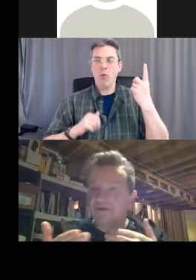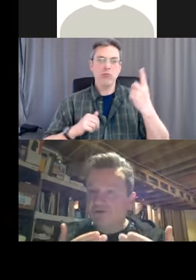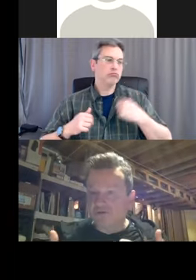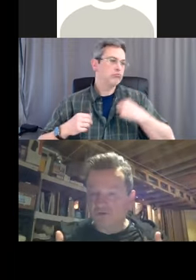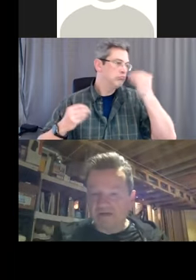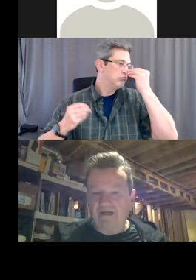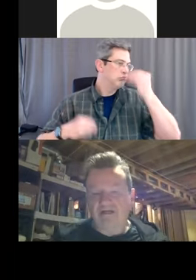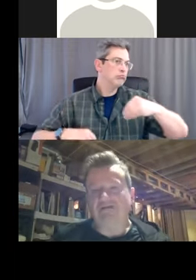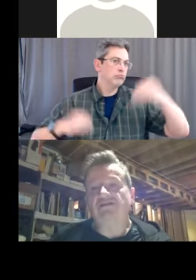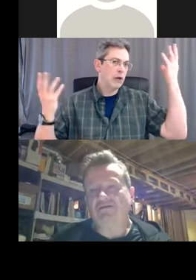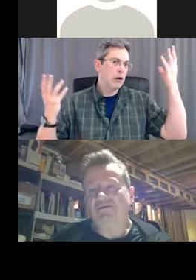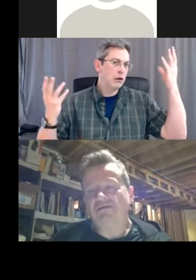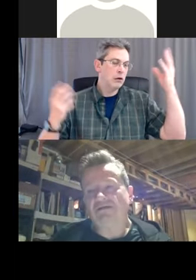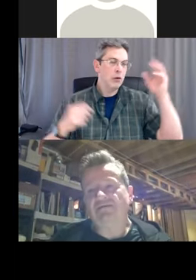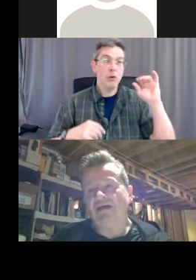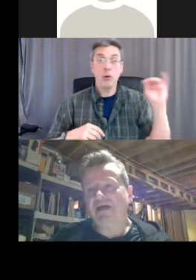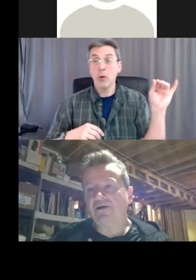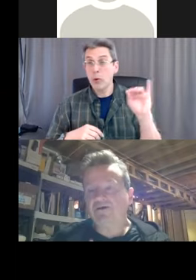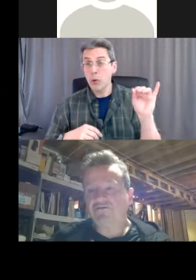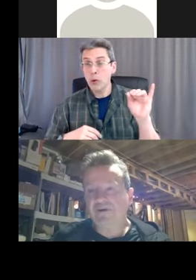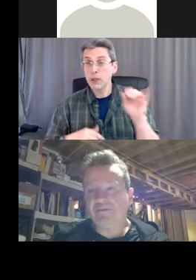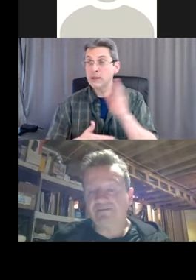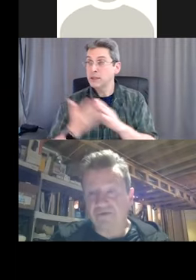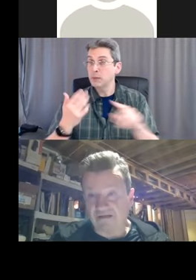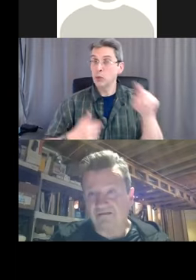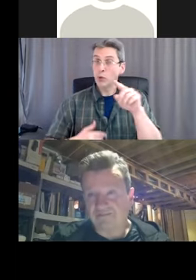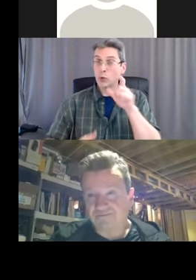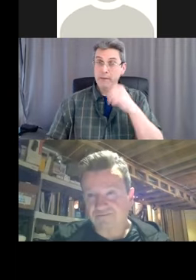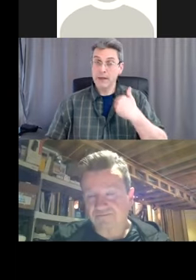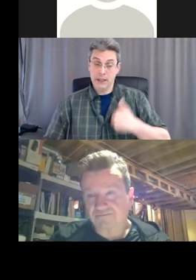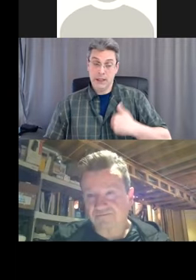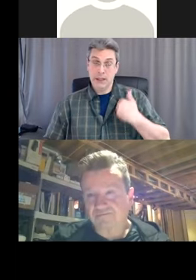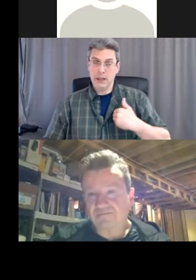respiratory issues, it may make it harder for people to breathe.